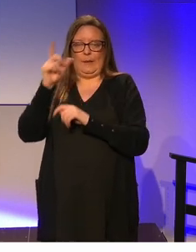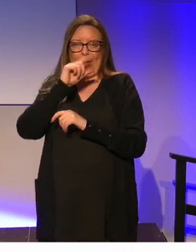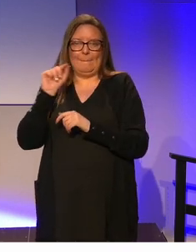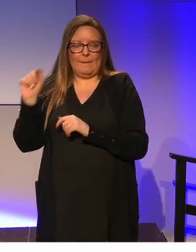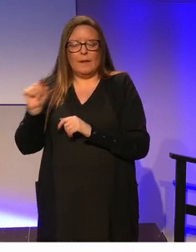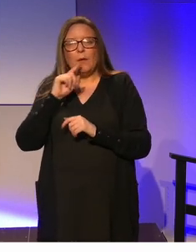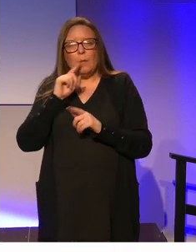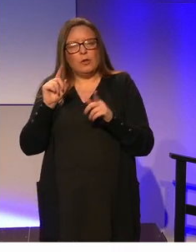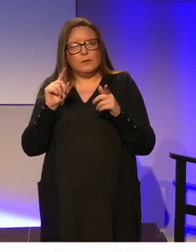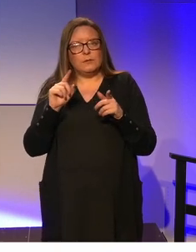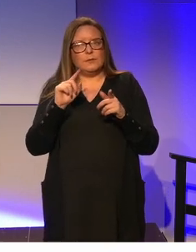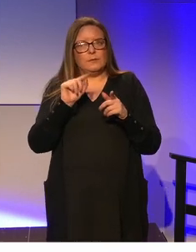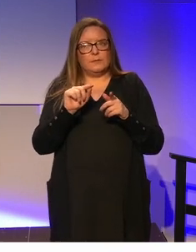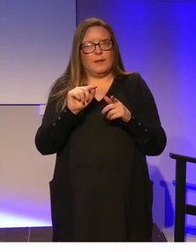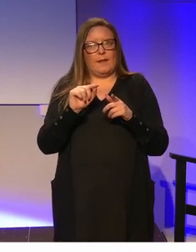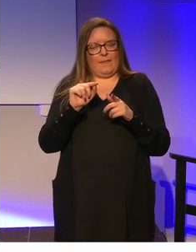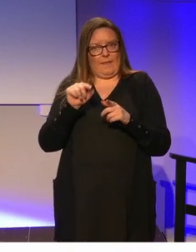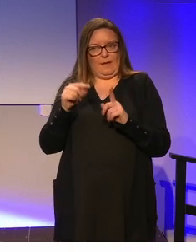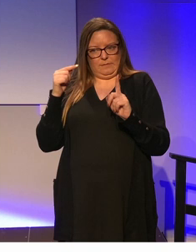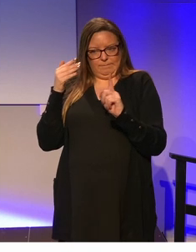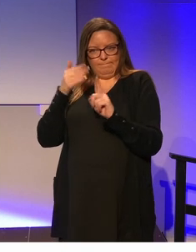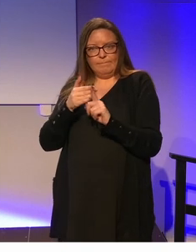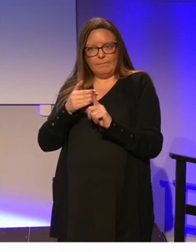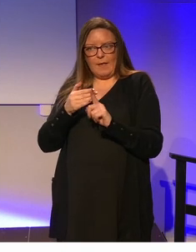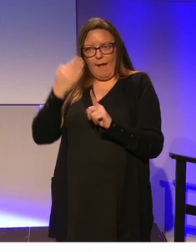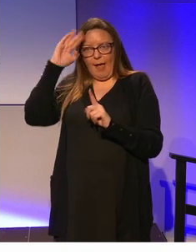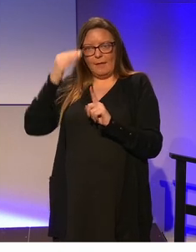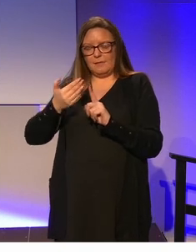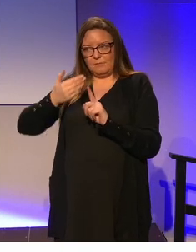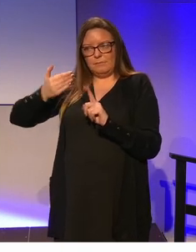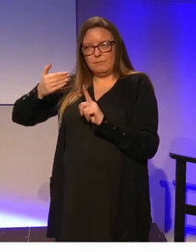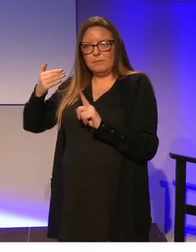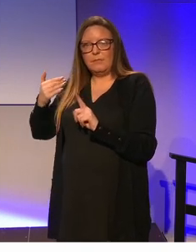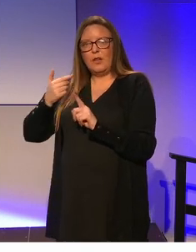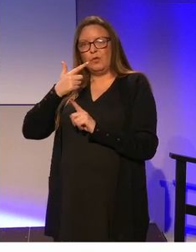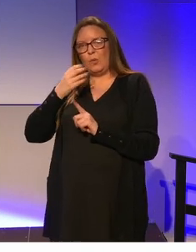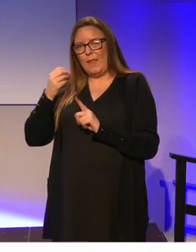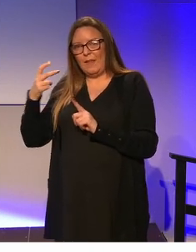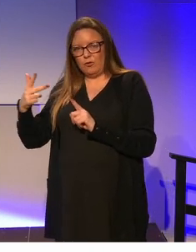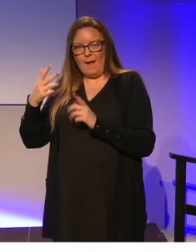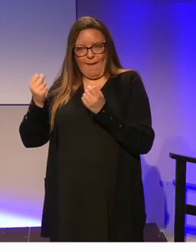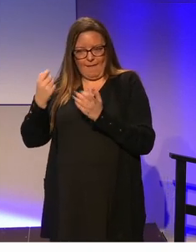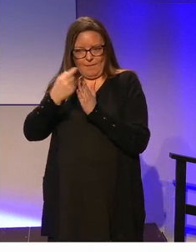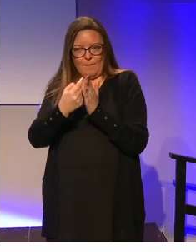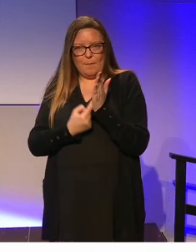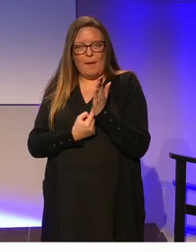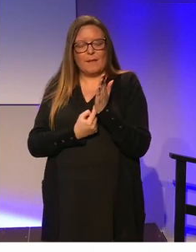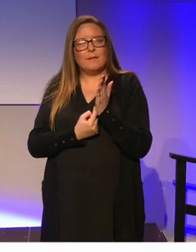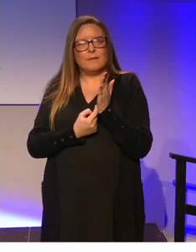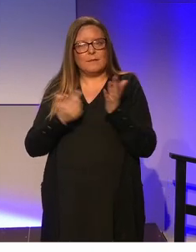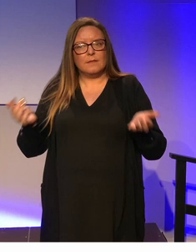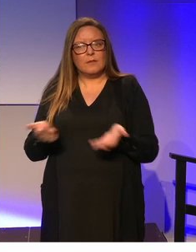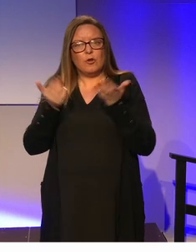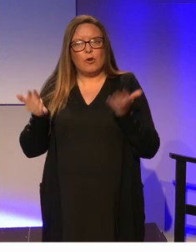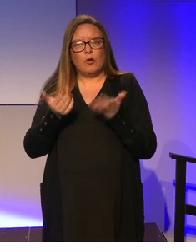at that point they identified Ireland back as far as 2003 as having a policy which would encourage